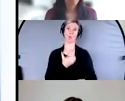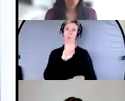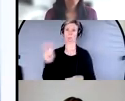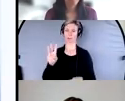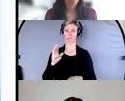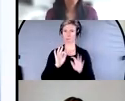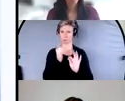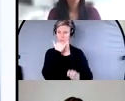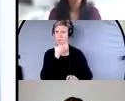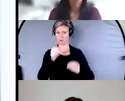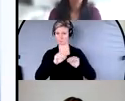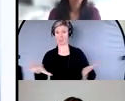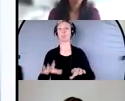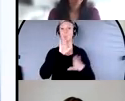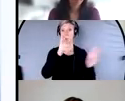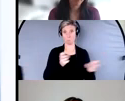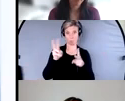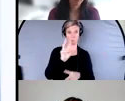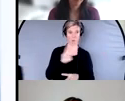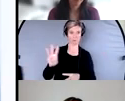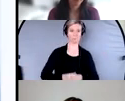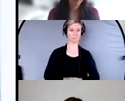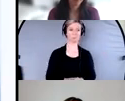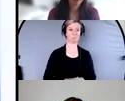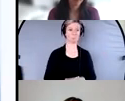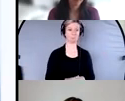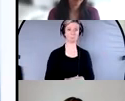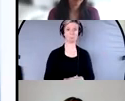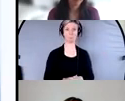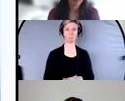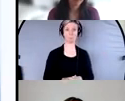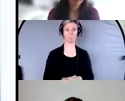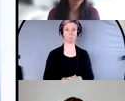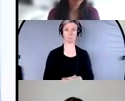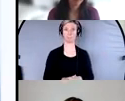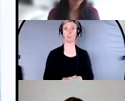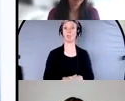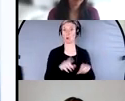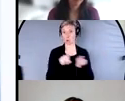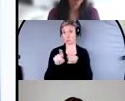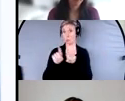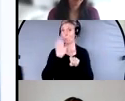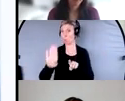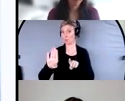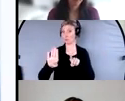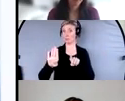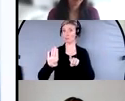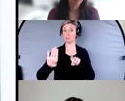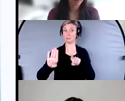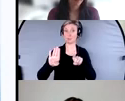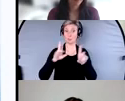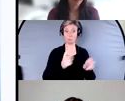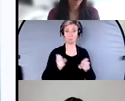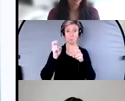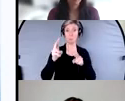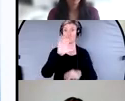get from, uh, your registration on Zoom. We'll provide you with that connection for the, with the, with the link to the website that will take you